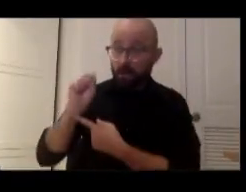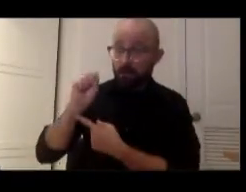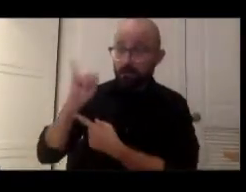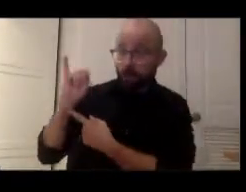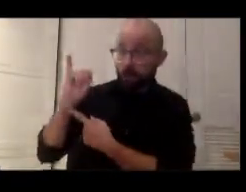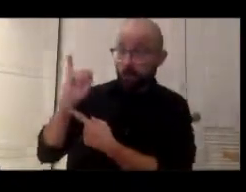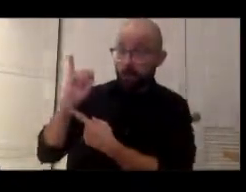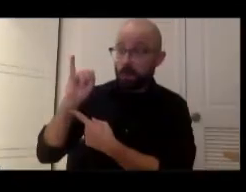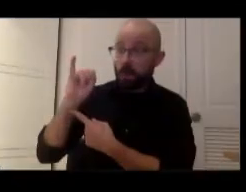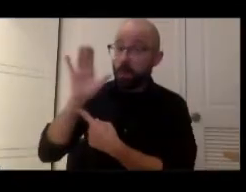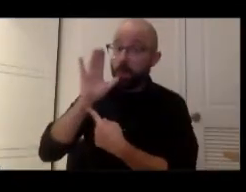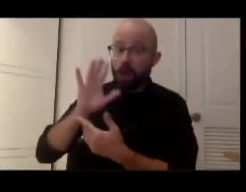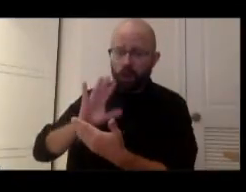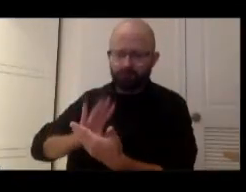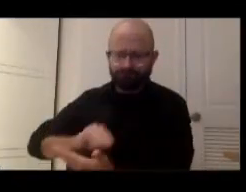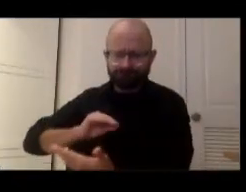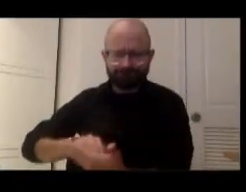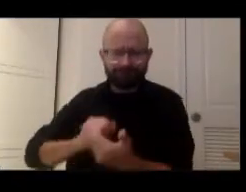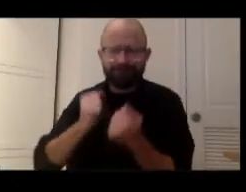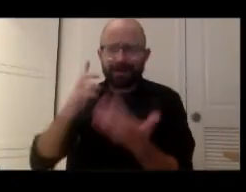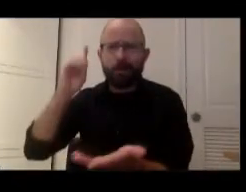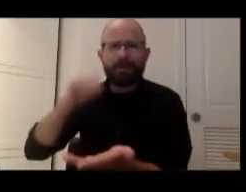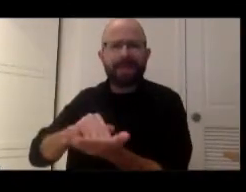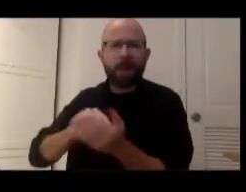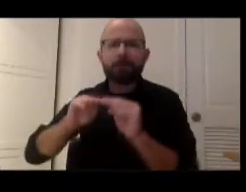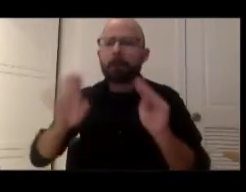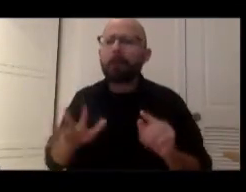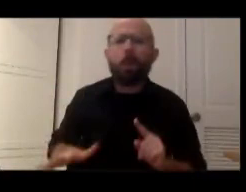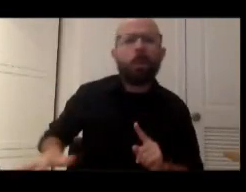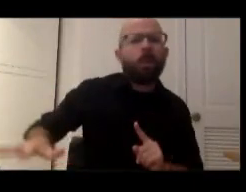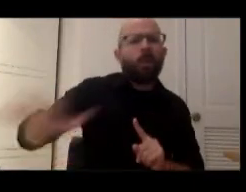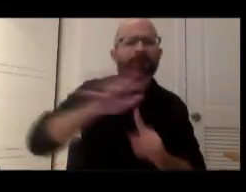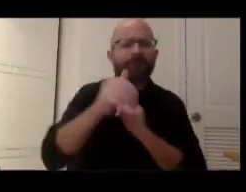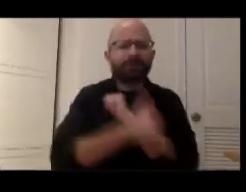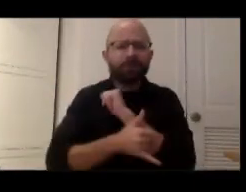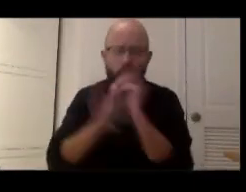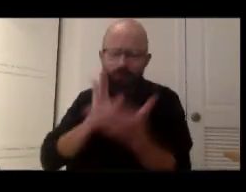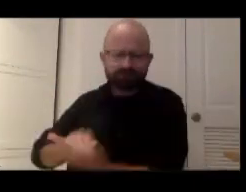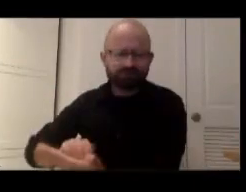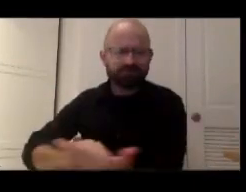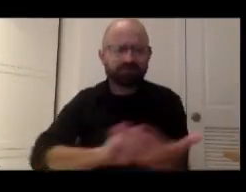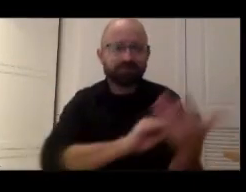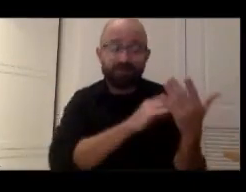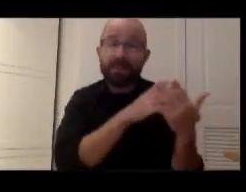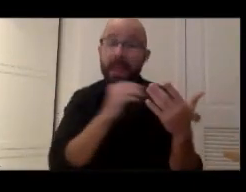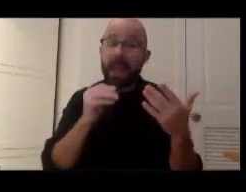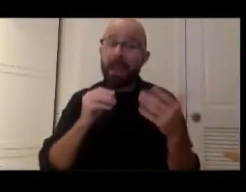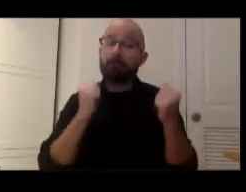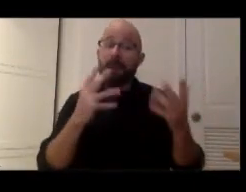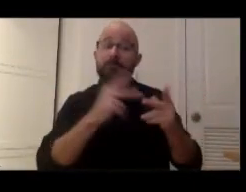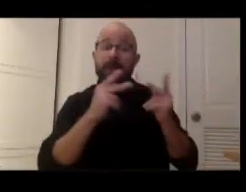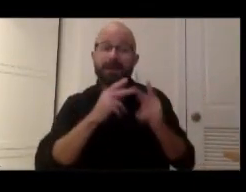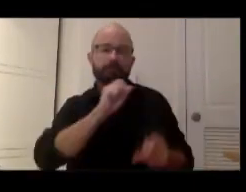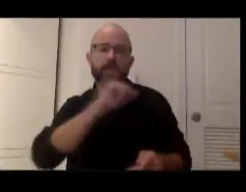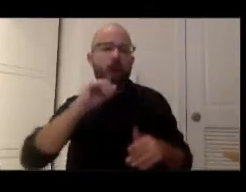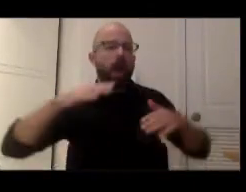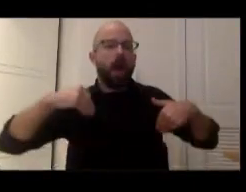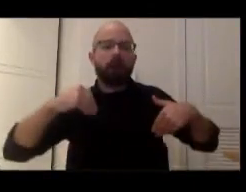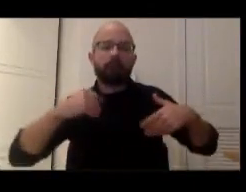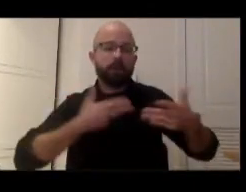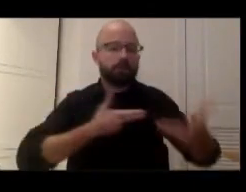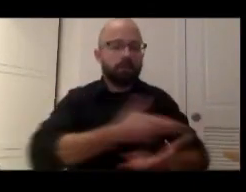museums, the thousands of museums that exist around the country, where in many places, Smithsonian has not yet ventured